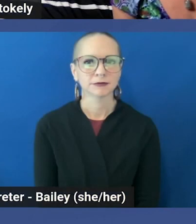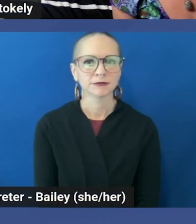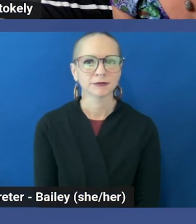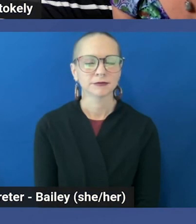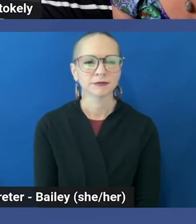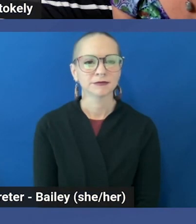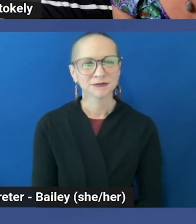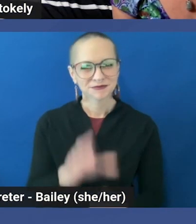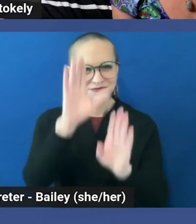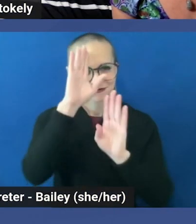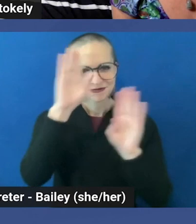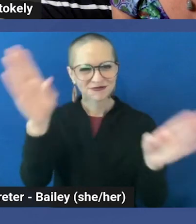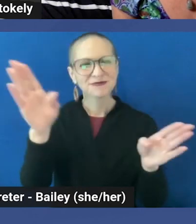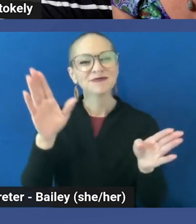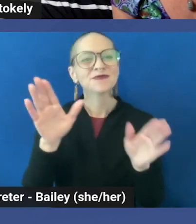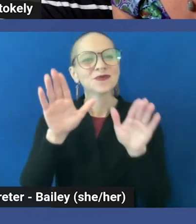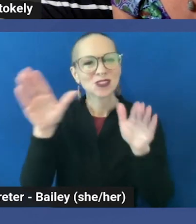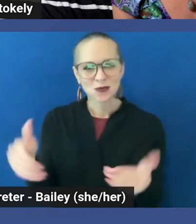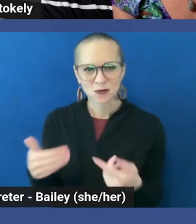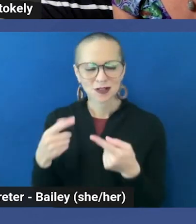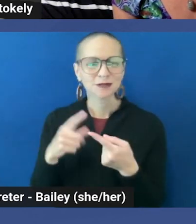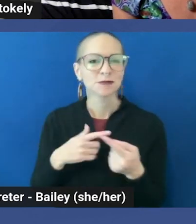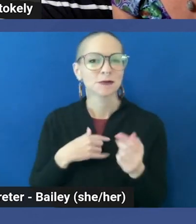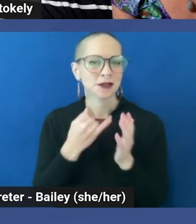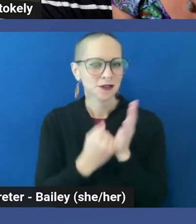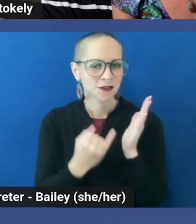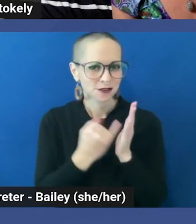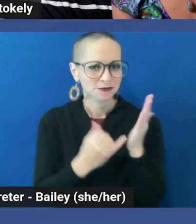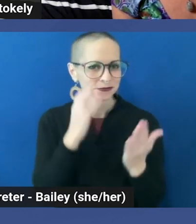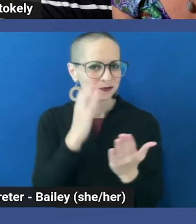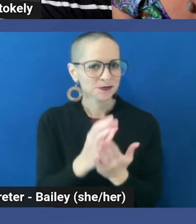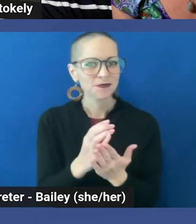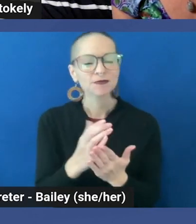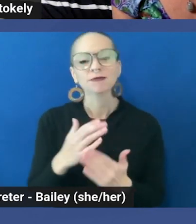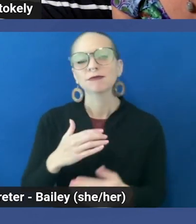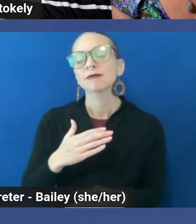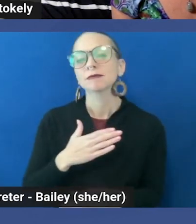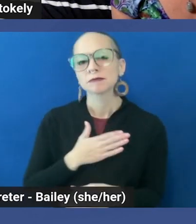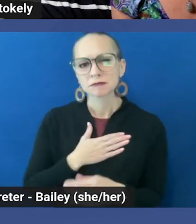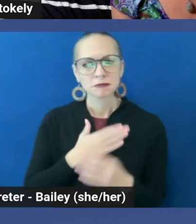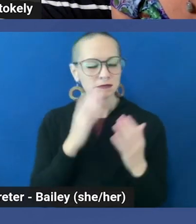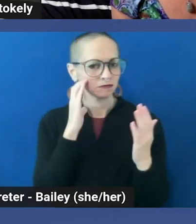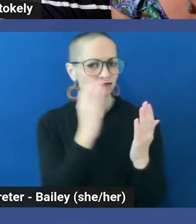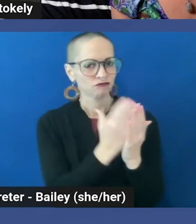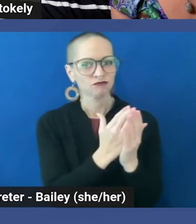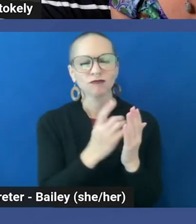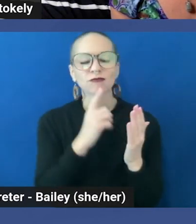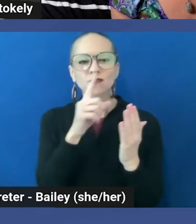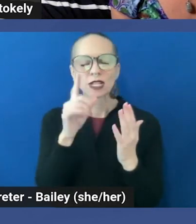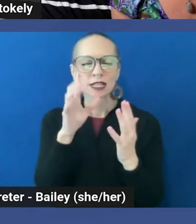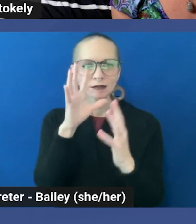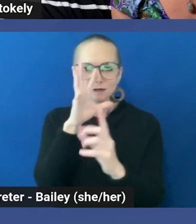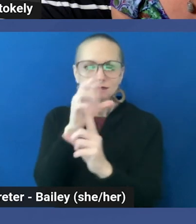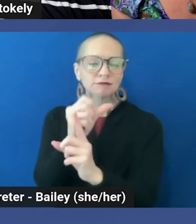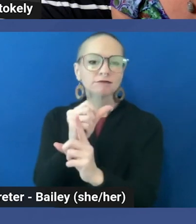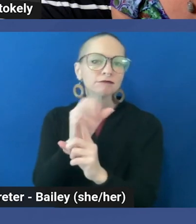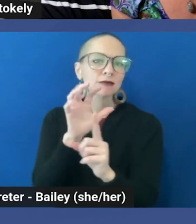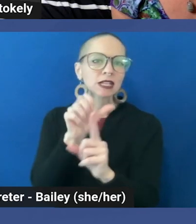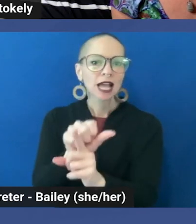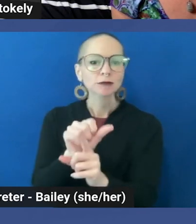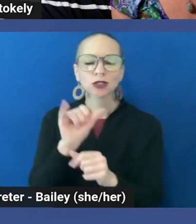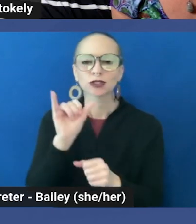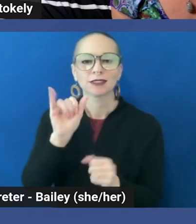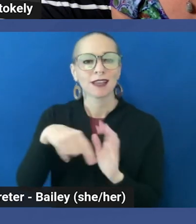Hello and welcome to my art piece. My acrylic art piece vividly captures the deep and often